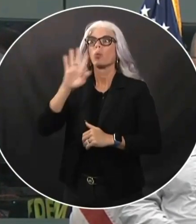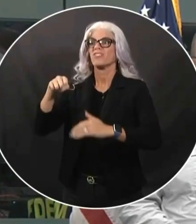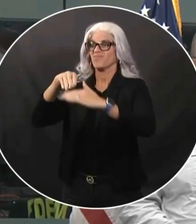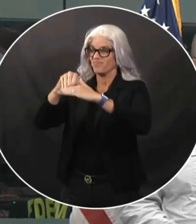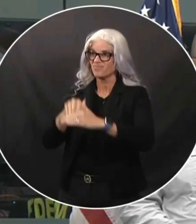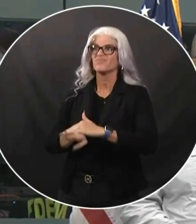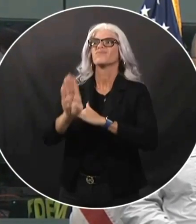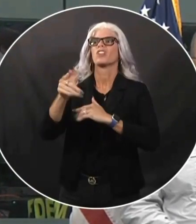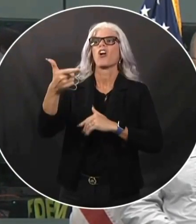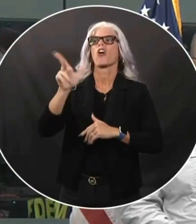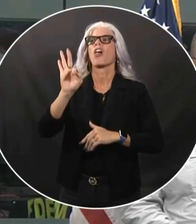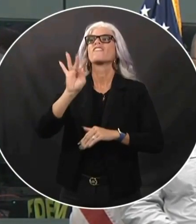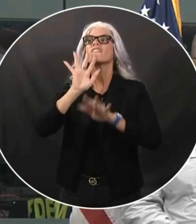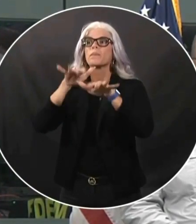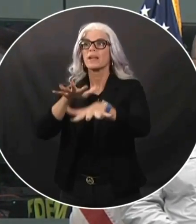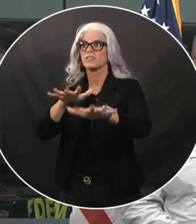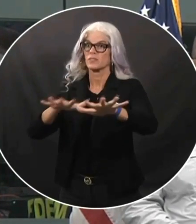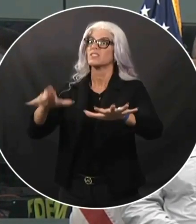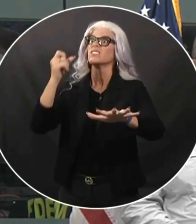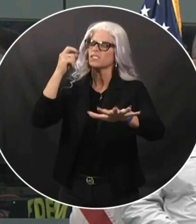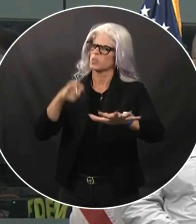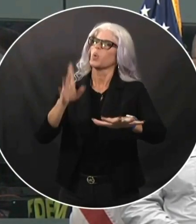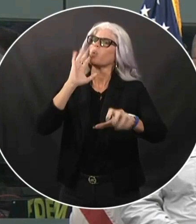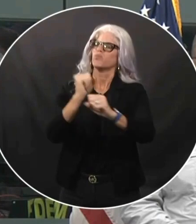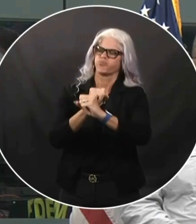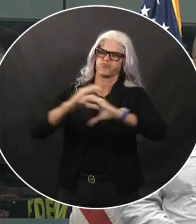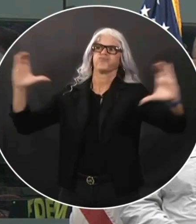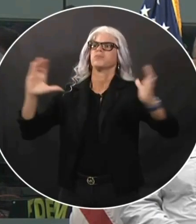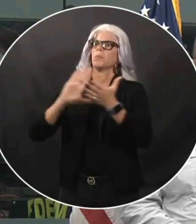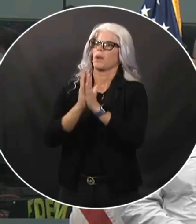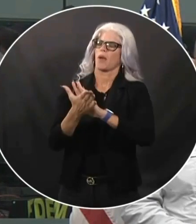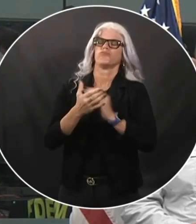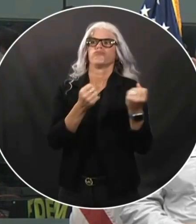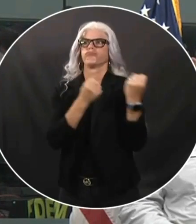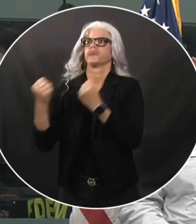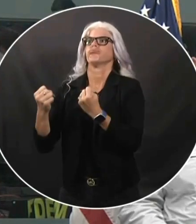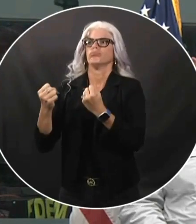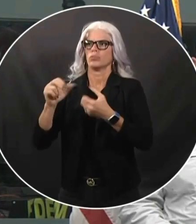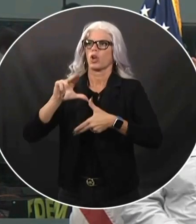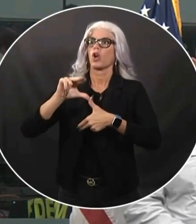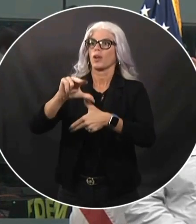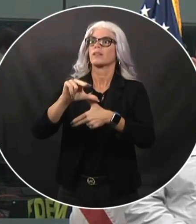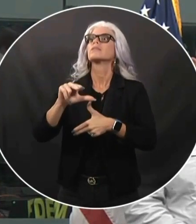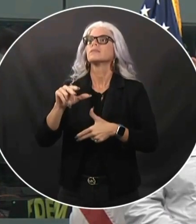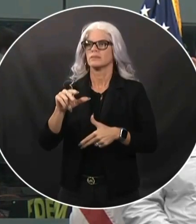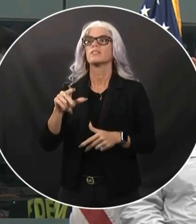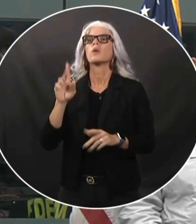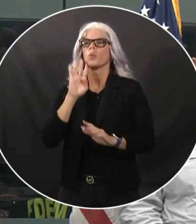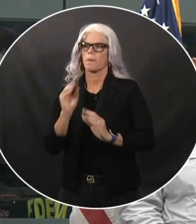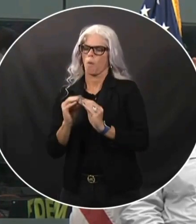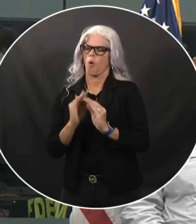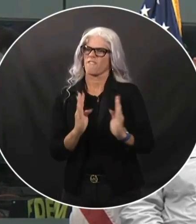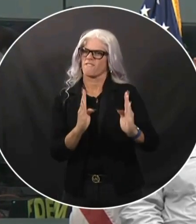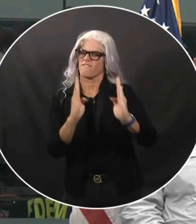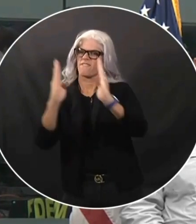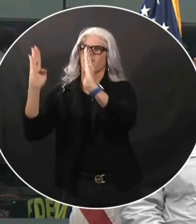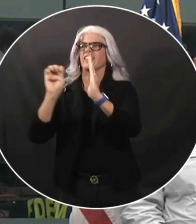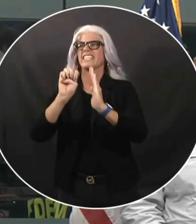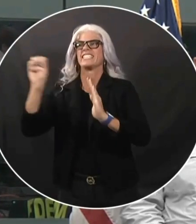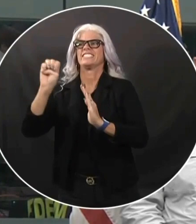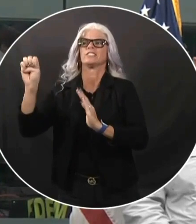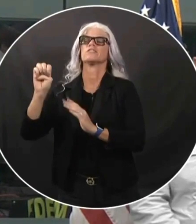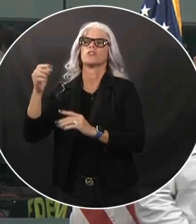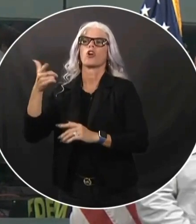hurricane in the eastern Gulf of Mexico as early as tomorrow. It will bring heavy rain, strong winds,